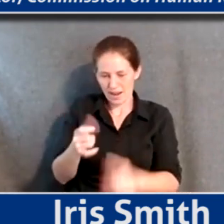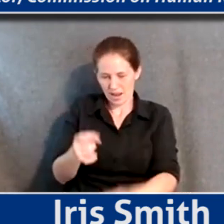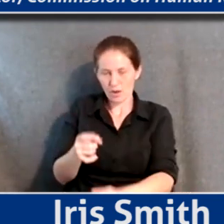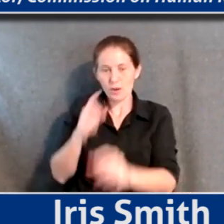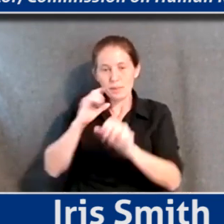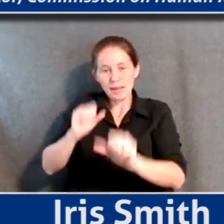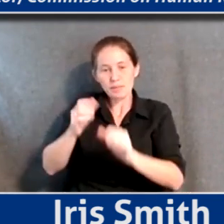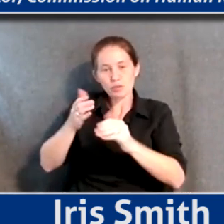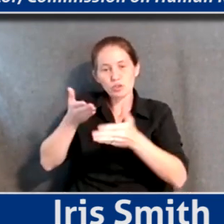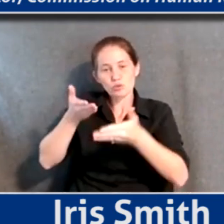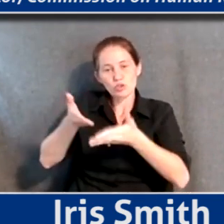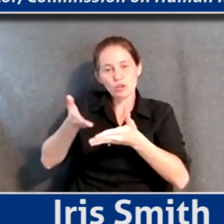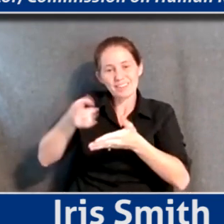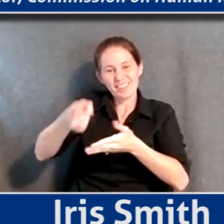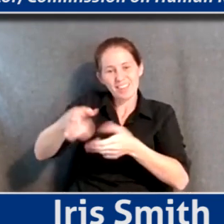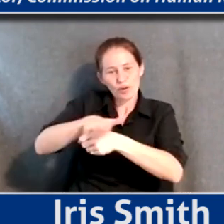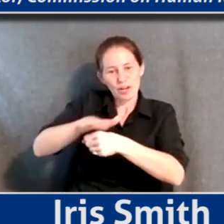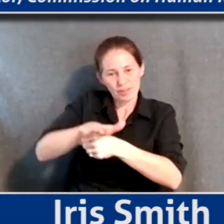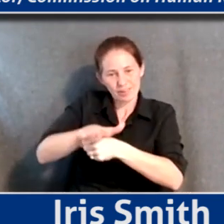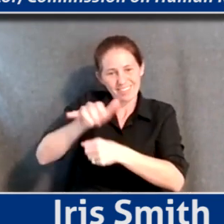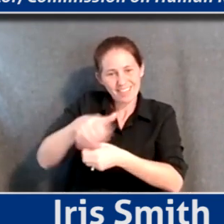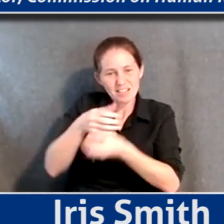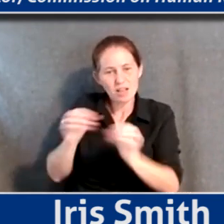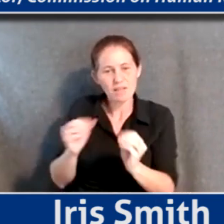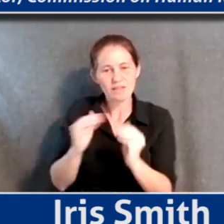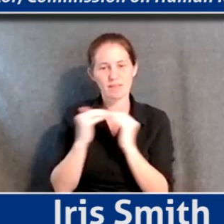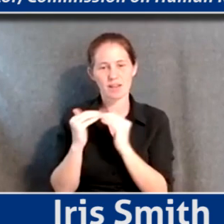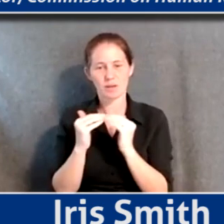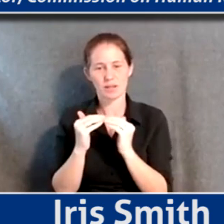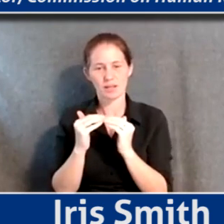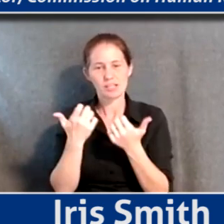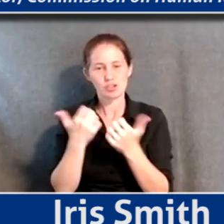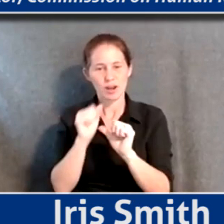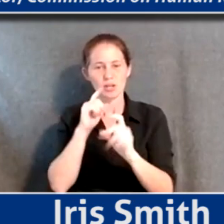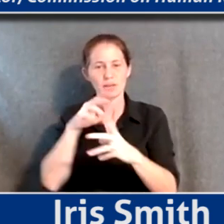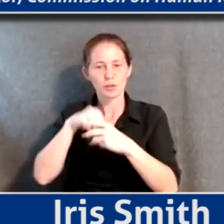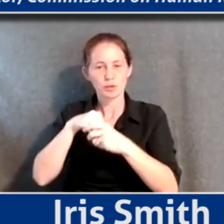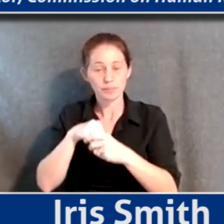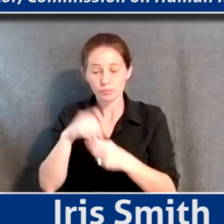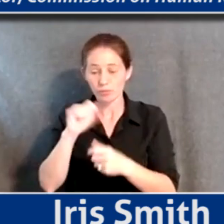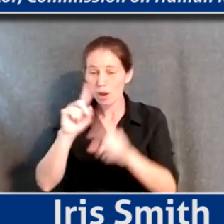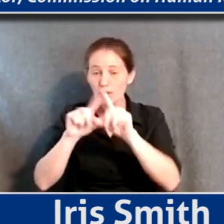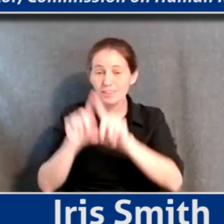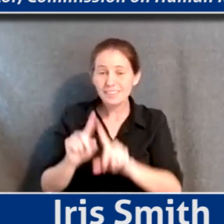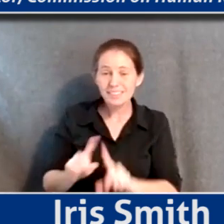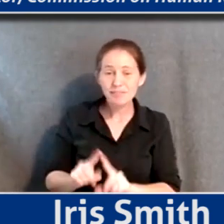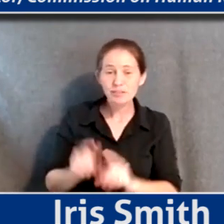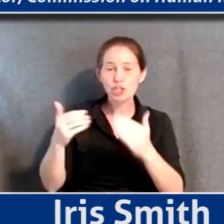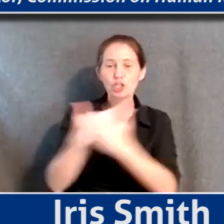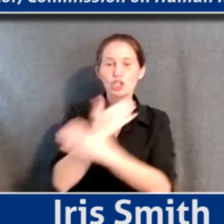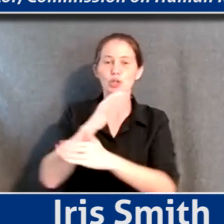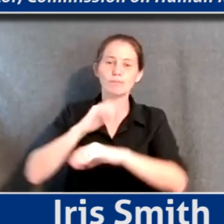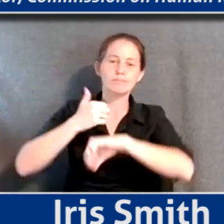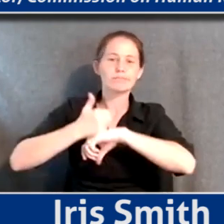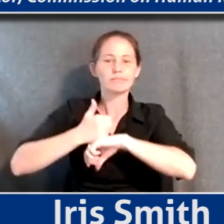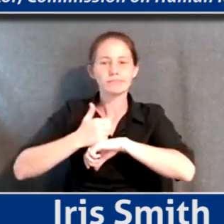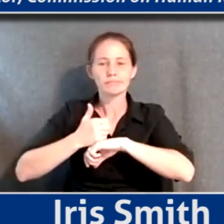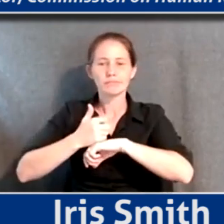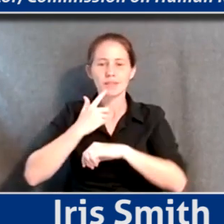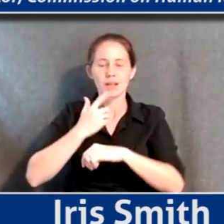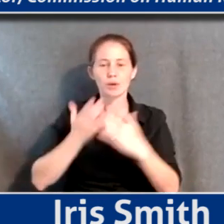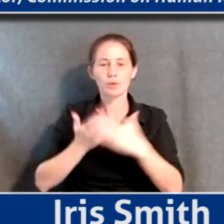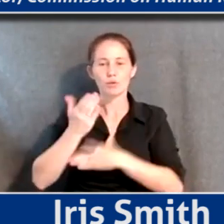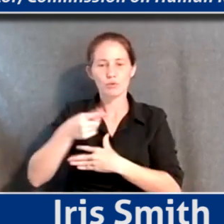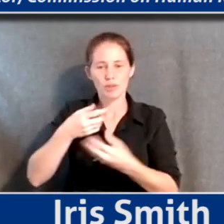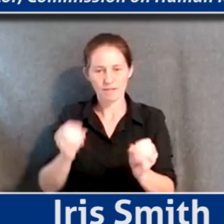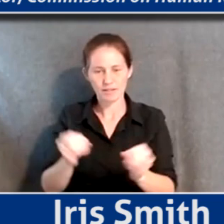able to service where they are. And that's where the Office of Equity is coming in play with all the different new initiatives that were coming through throughout this office